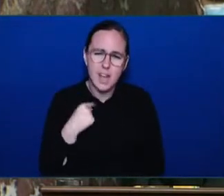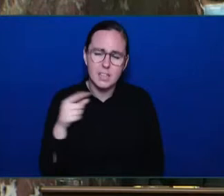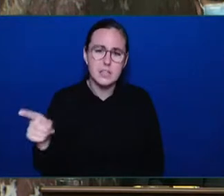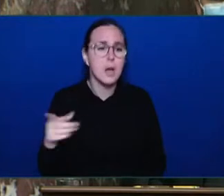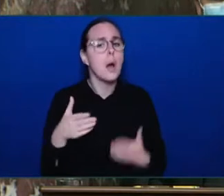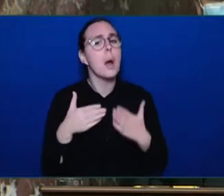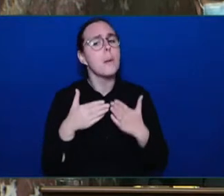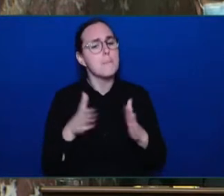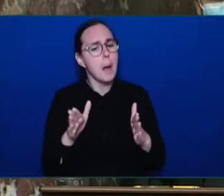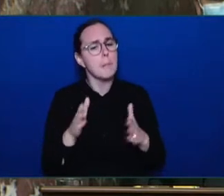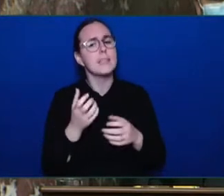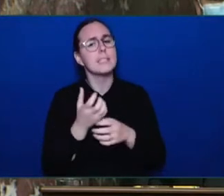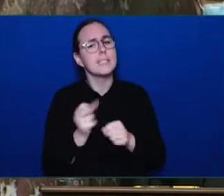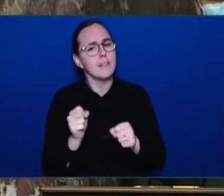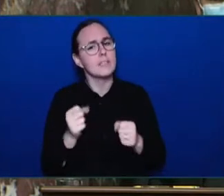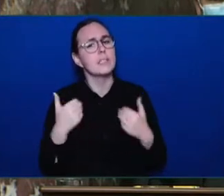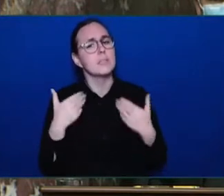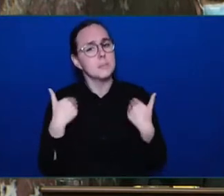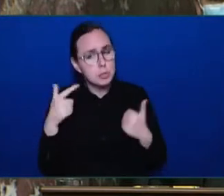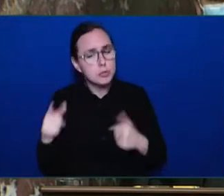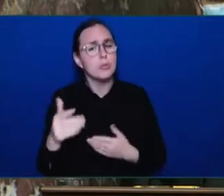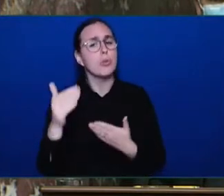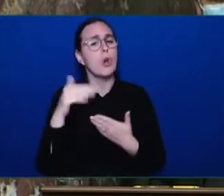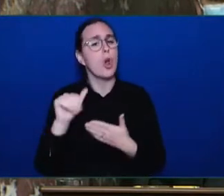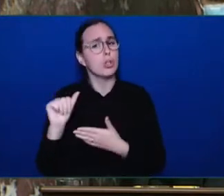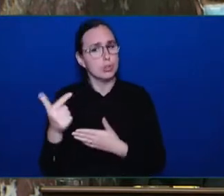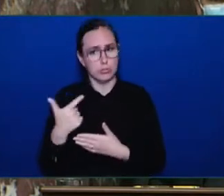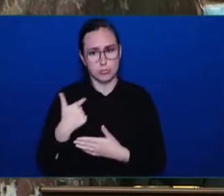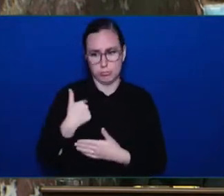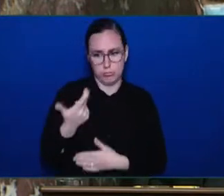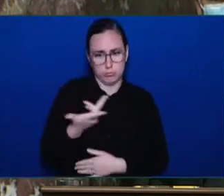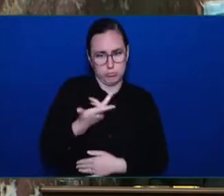that we secured a national commitment to address repeat offending.